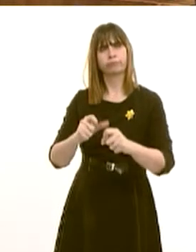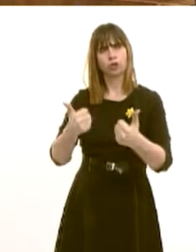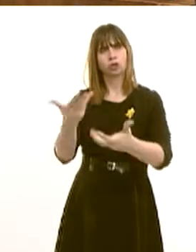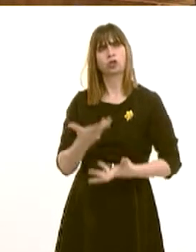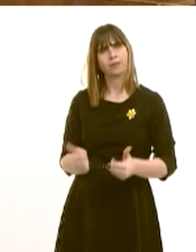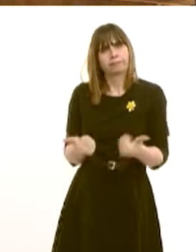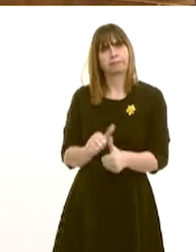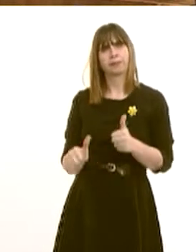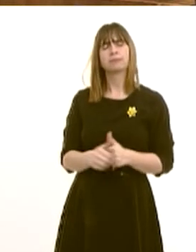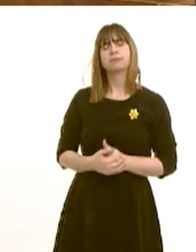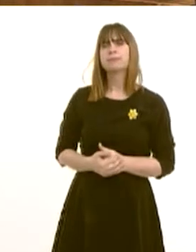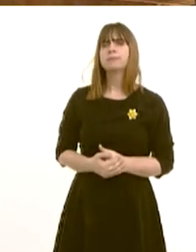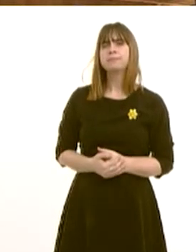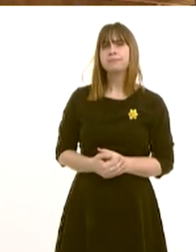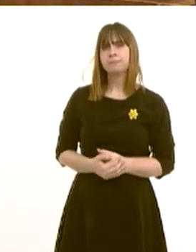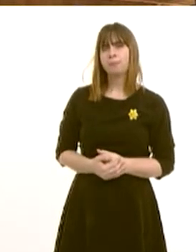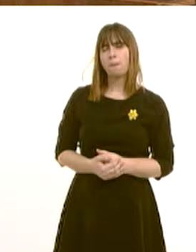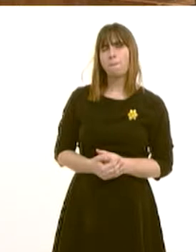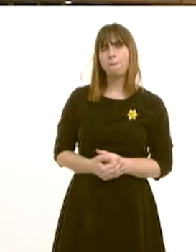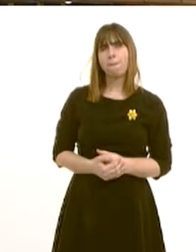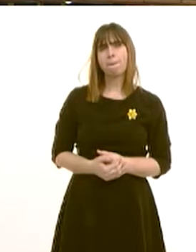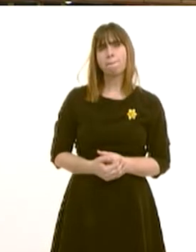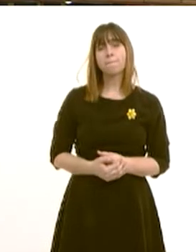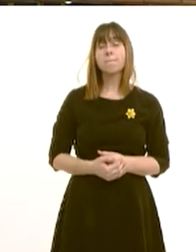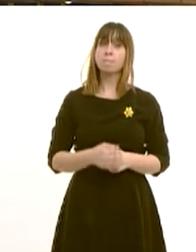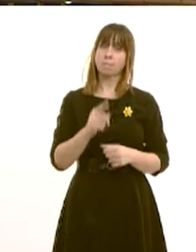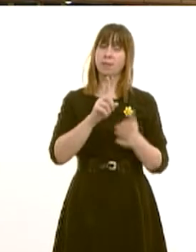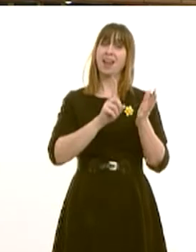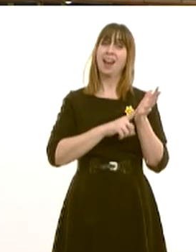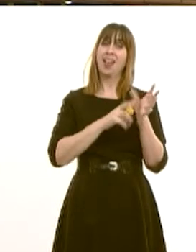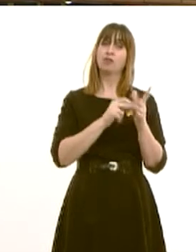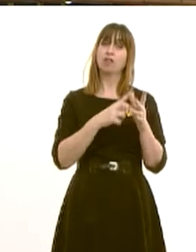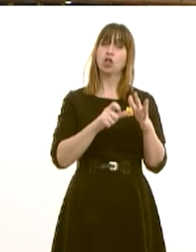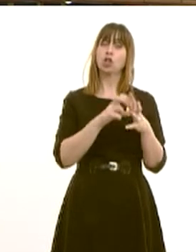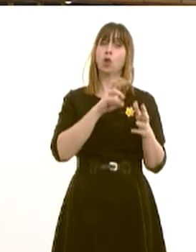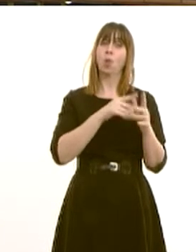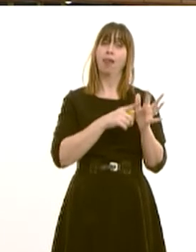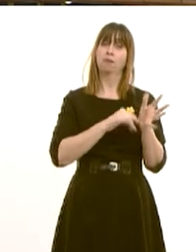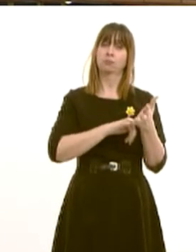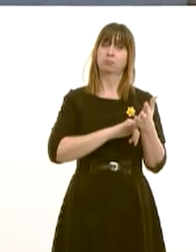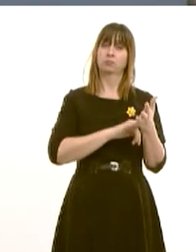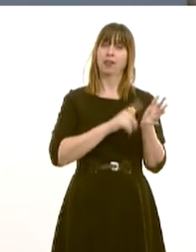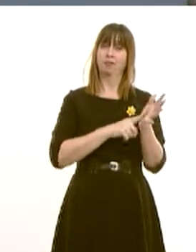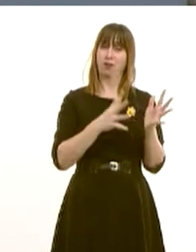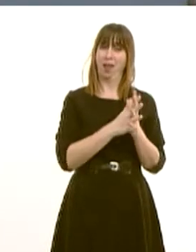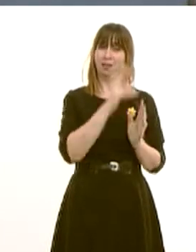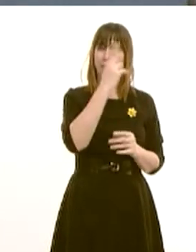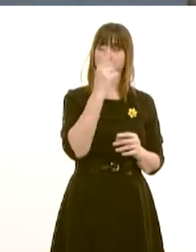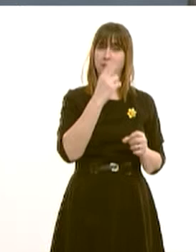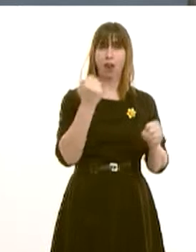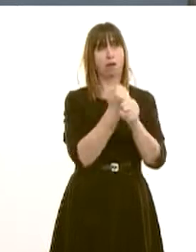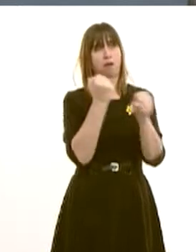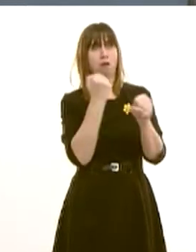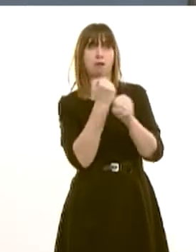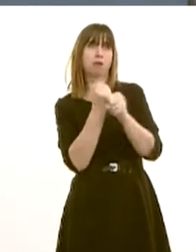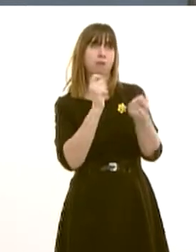clinical outcomes for patients. First Minister, the refurbishment work in Llandrindod Wells Hospital is well underway, which will allow us to bring